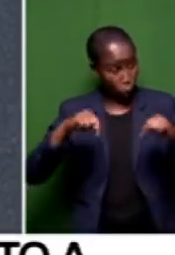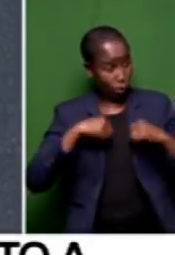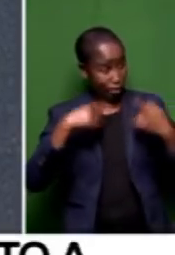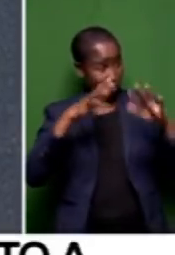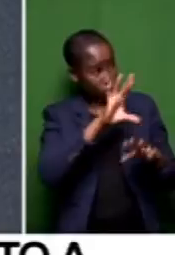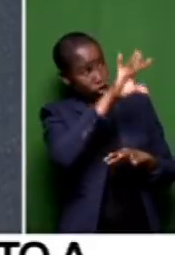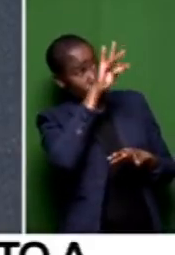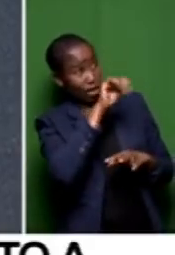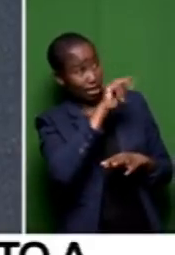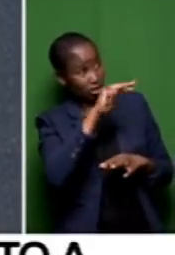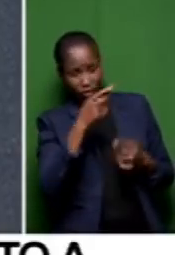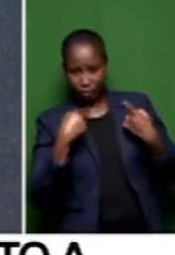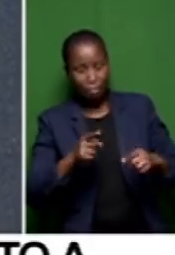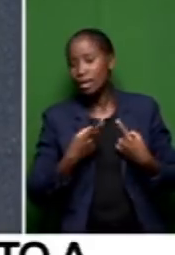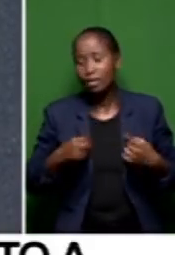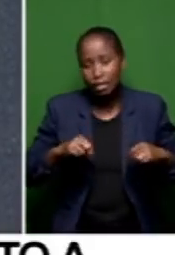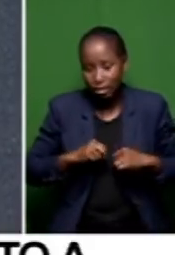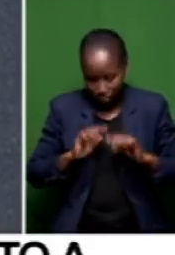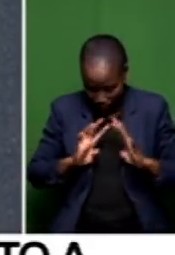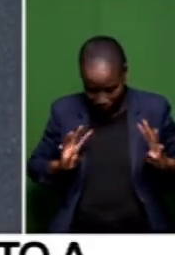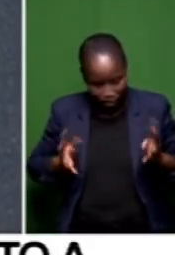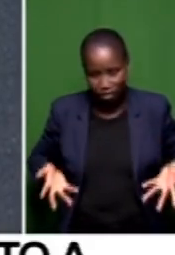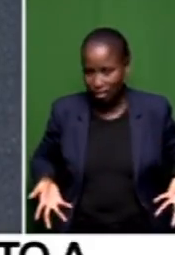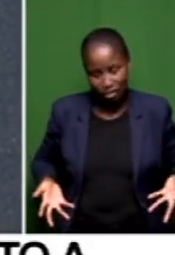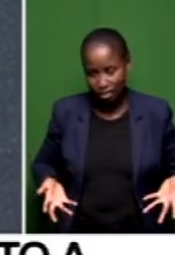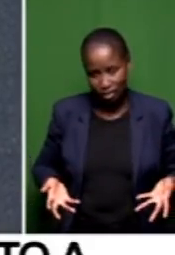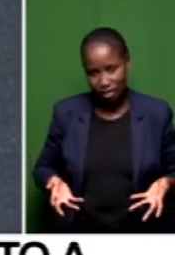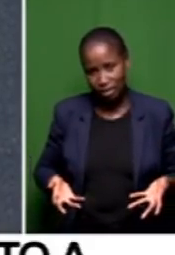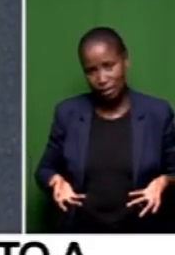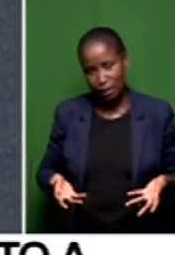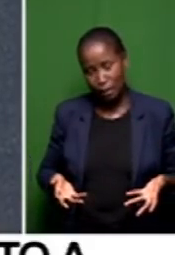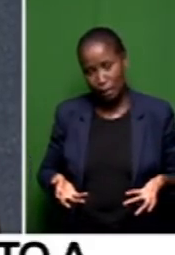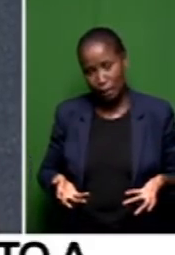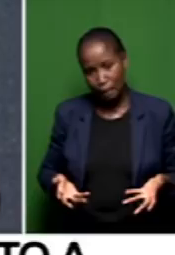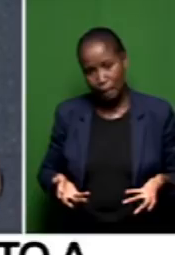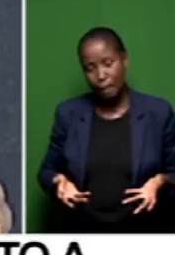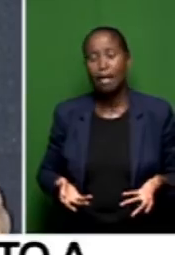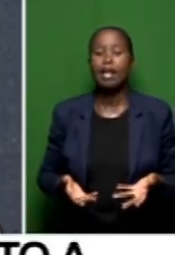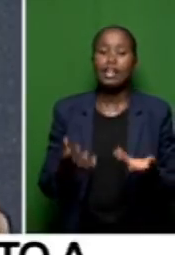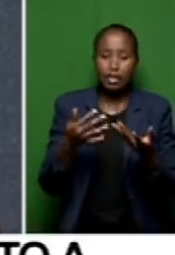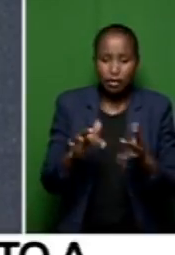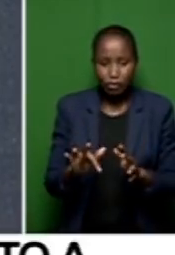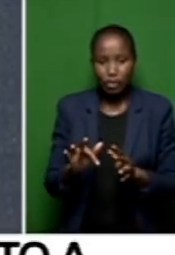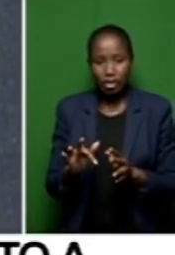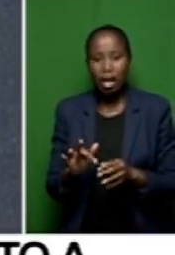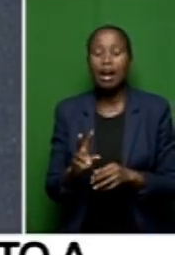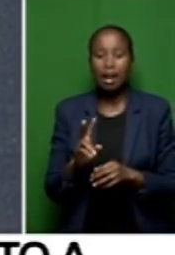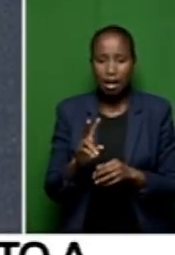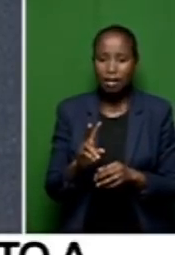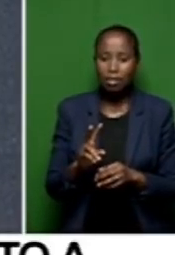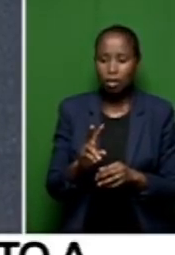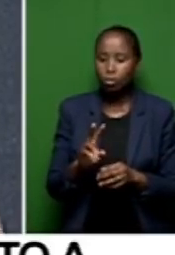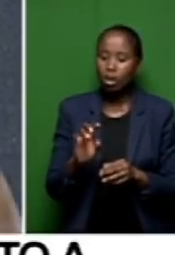power here. And we have been getting a slight share of the voters,